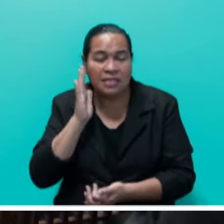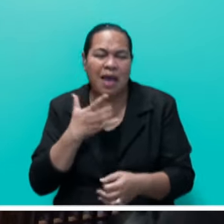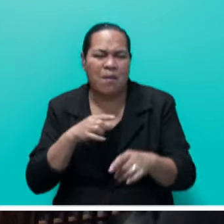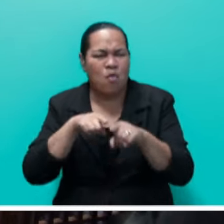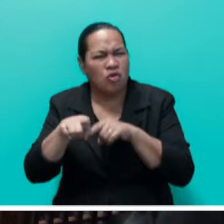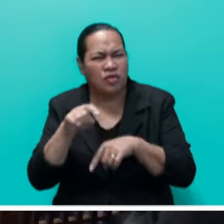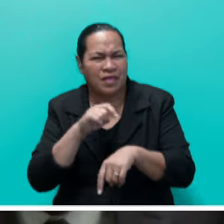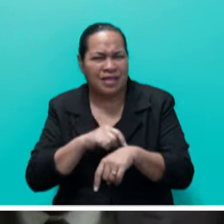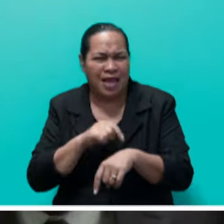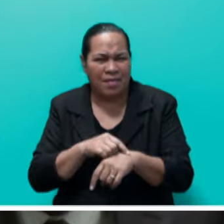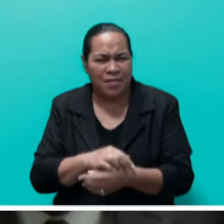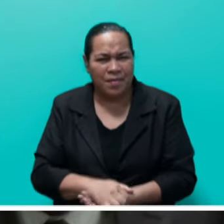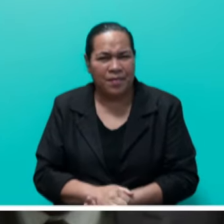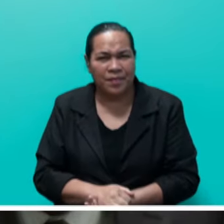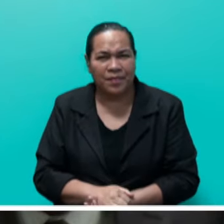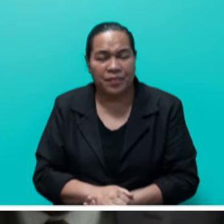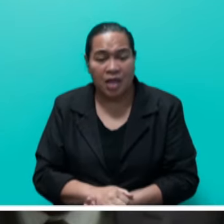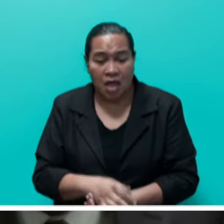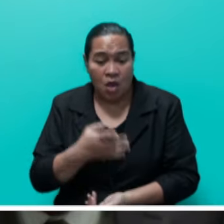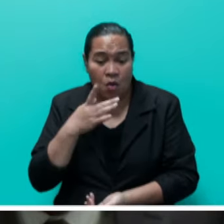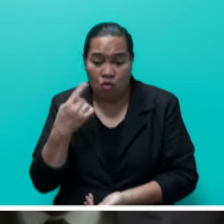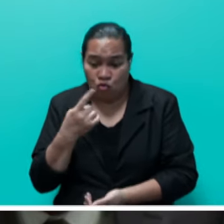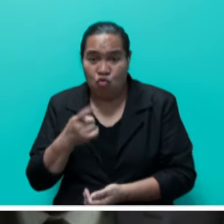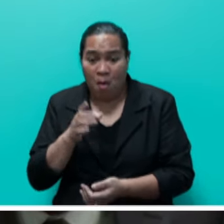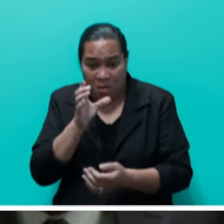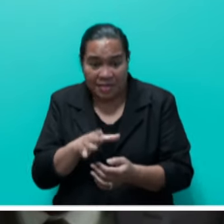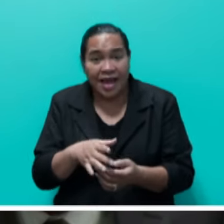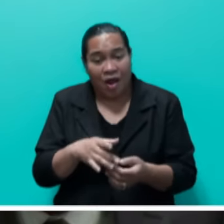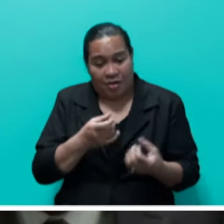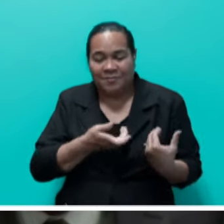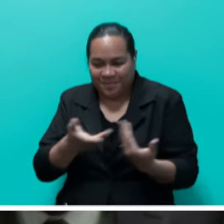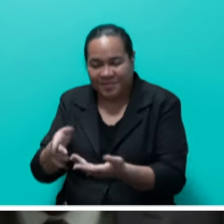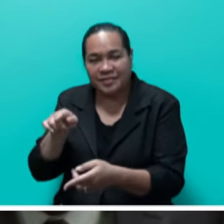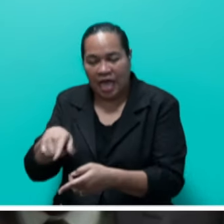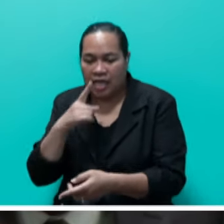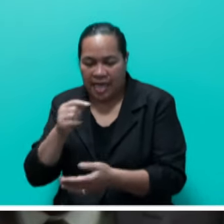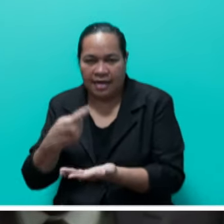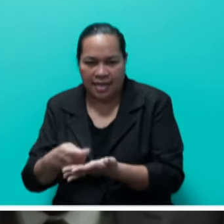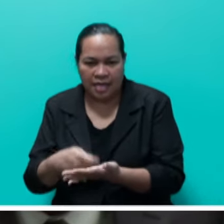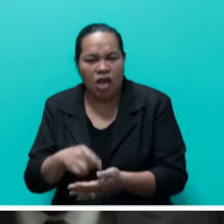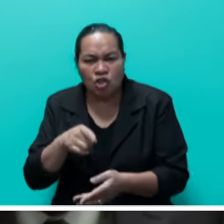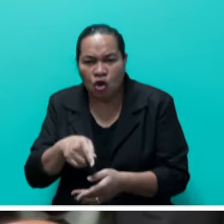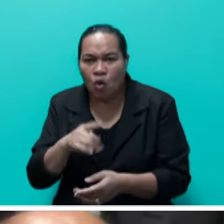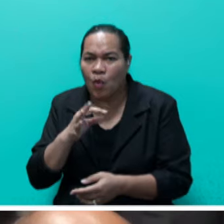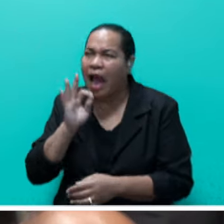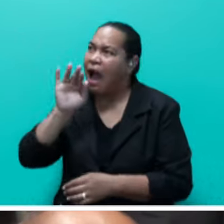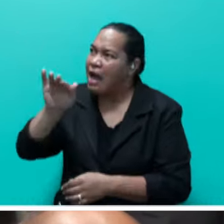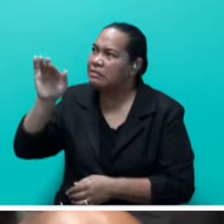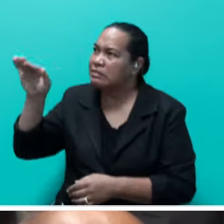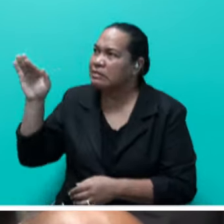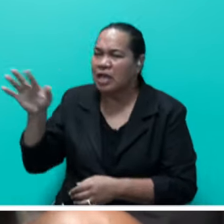time we have seen that when the developer gets a lease, then he seeks loan from financial institutes.